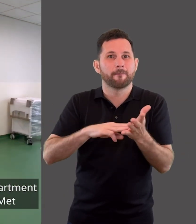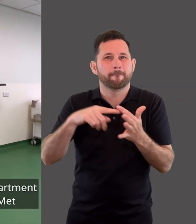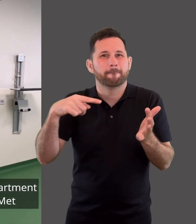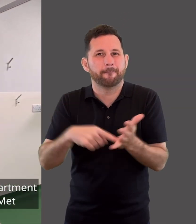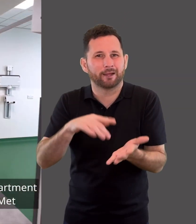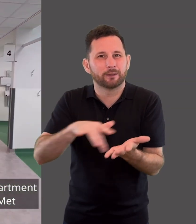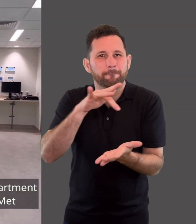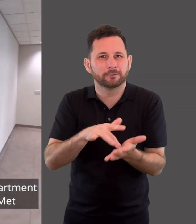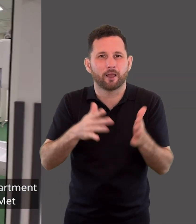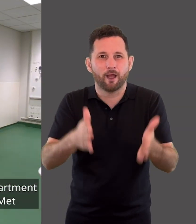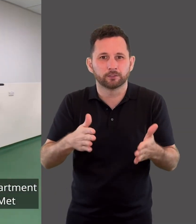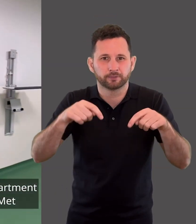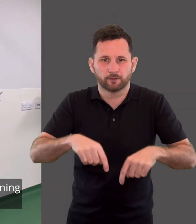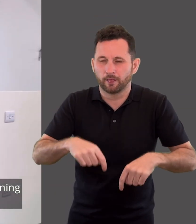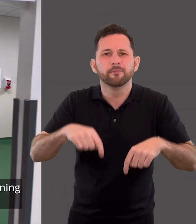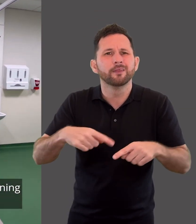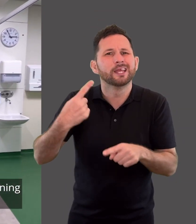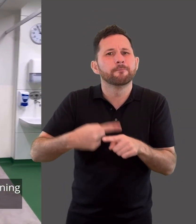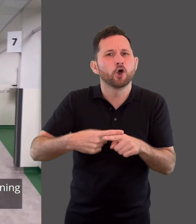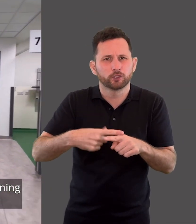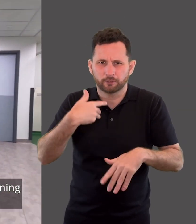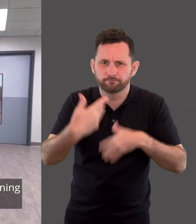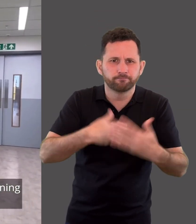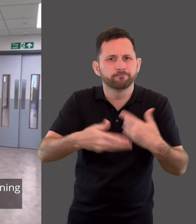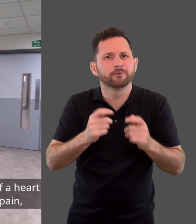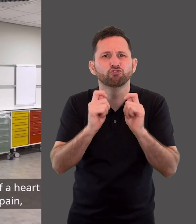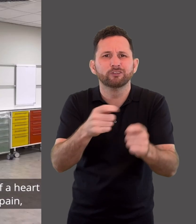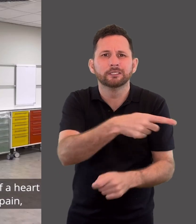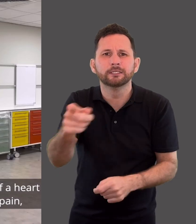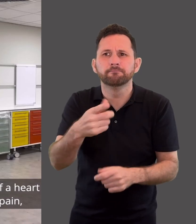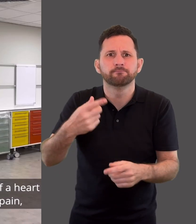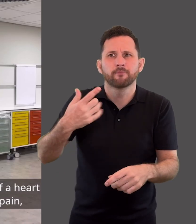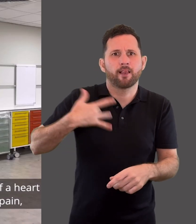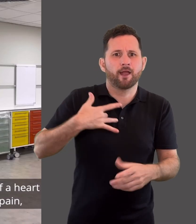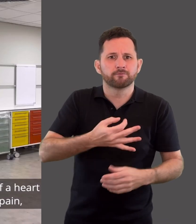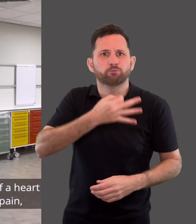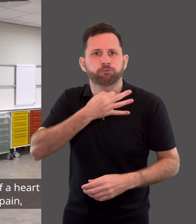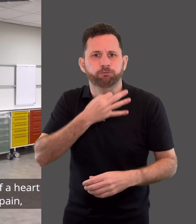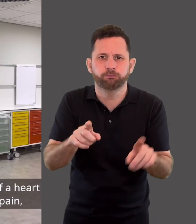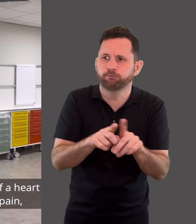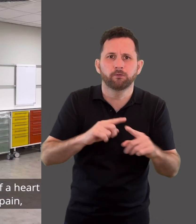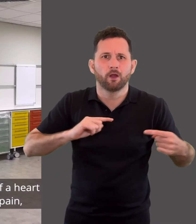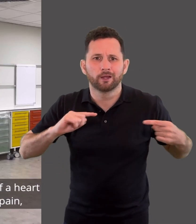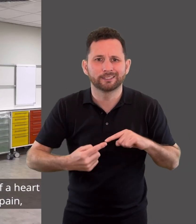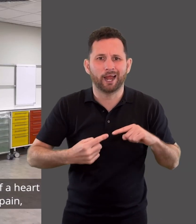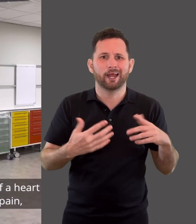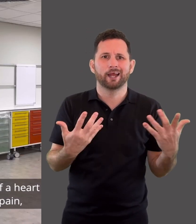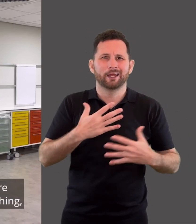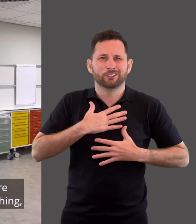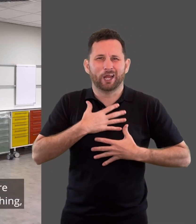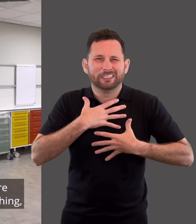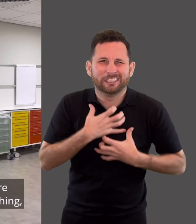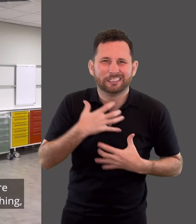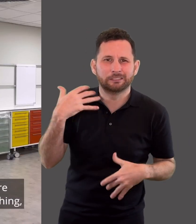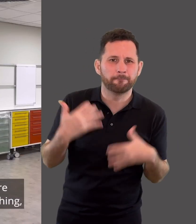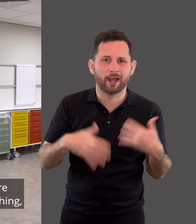The Emergency Department at the Midland Met is for life threatening conditions. These can be signs of a heart attack like chest pain, a